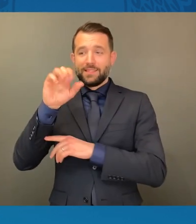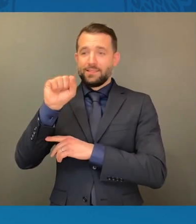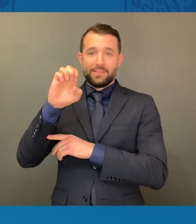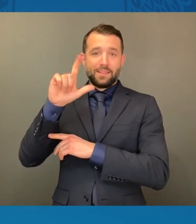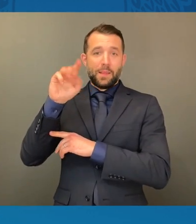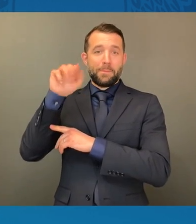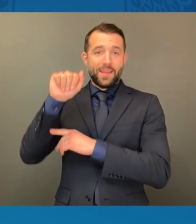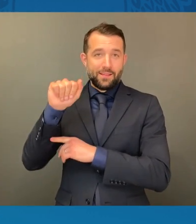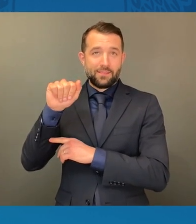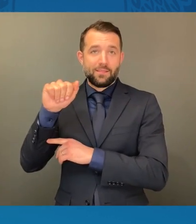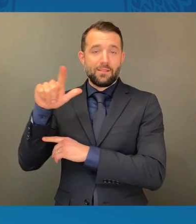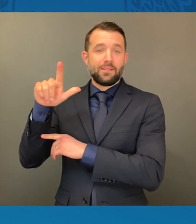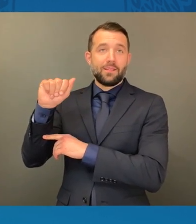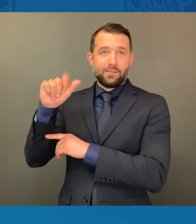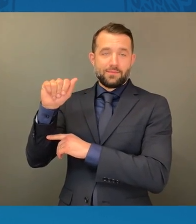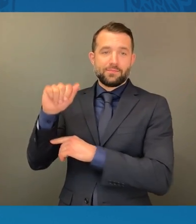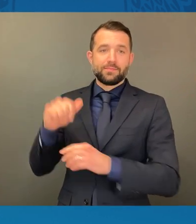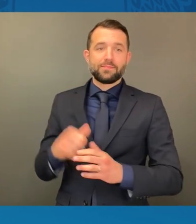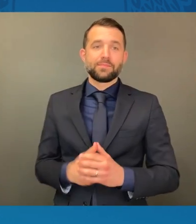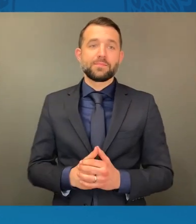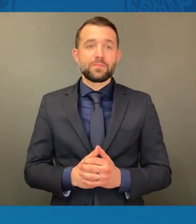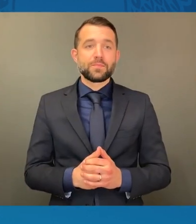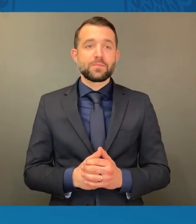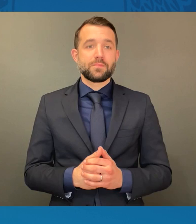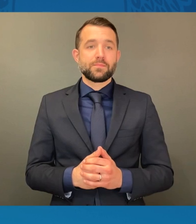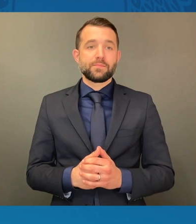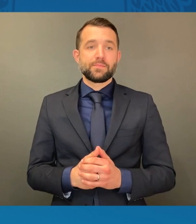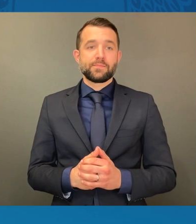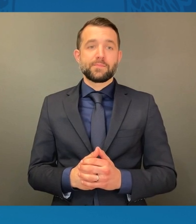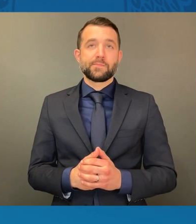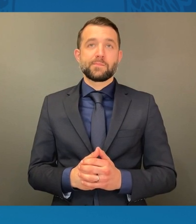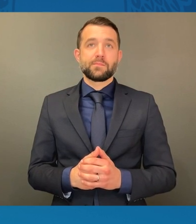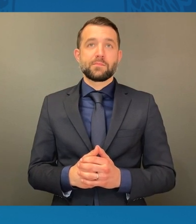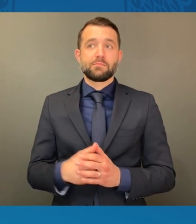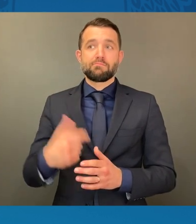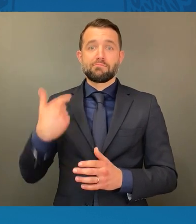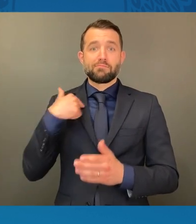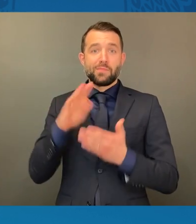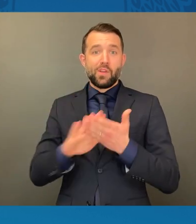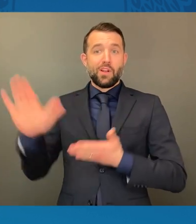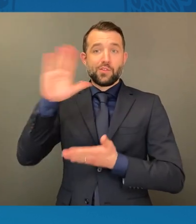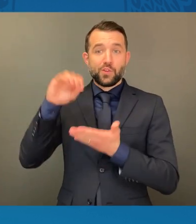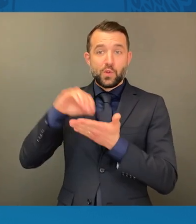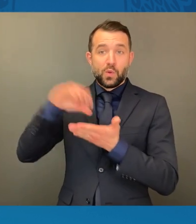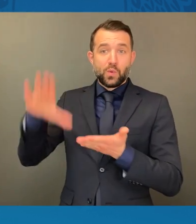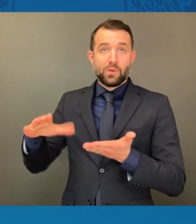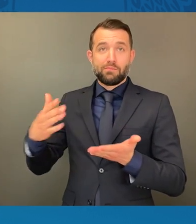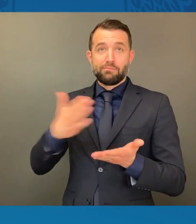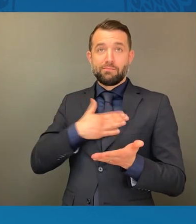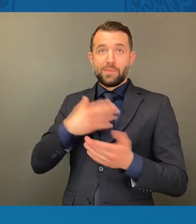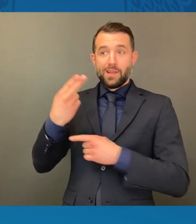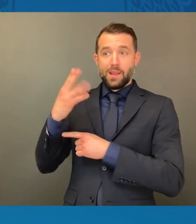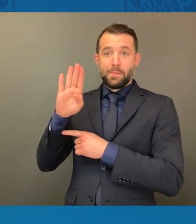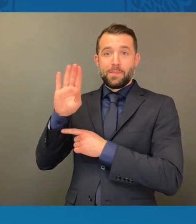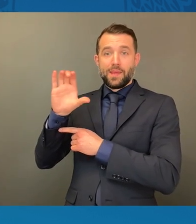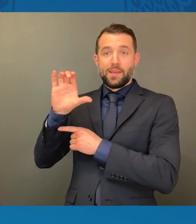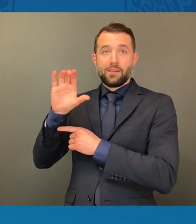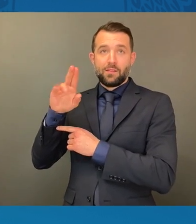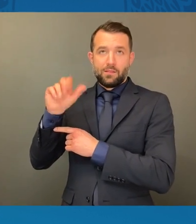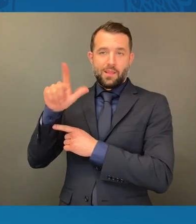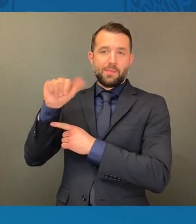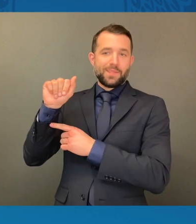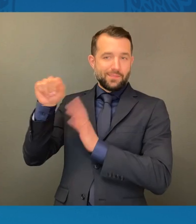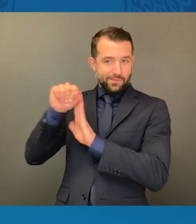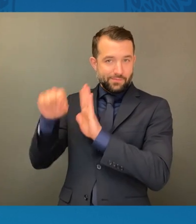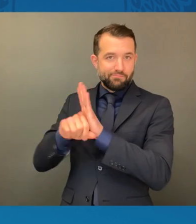I am a secondary education English major at my HBCU, Alabama State University, where